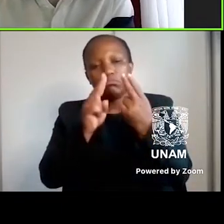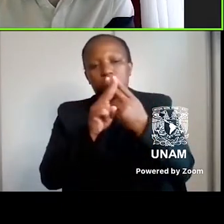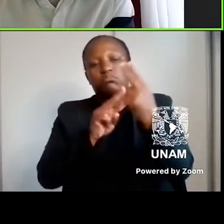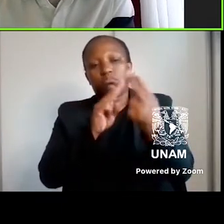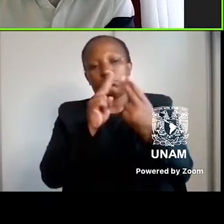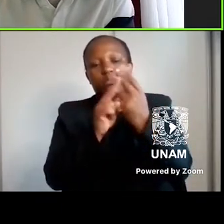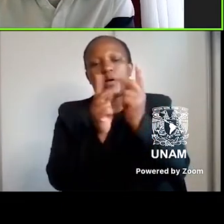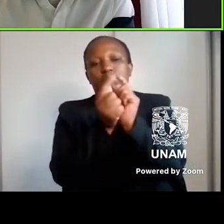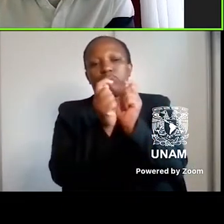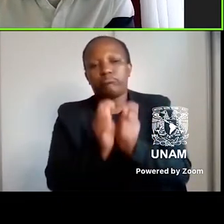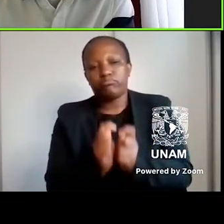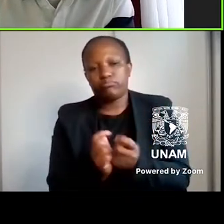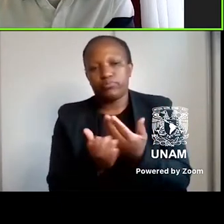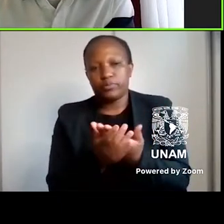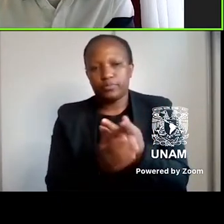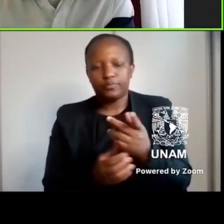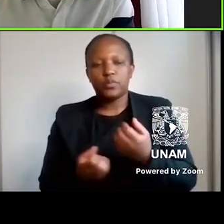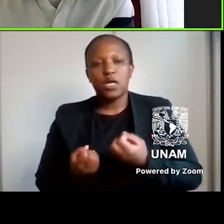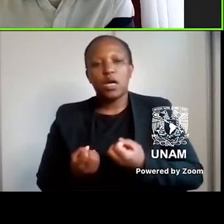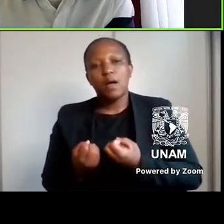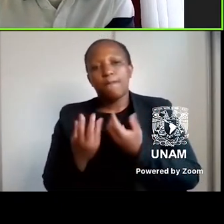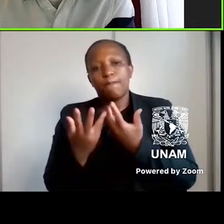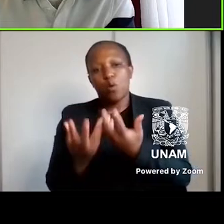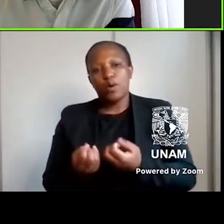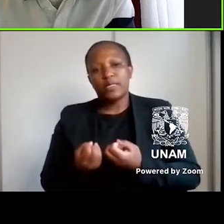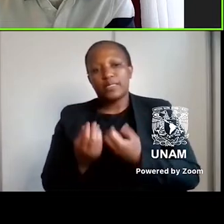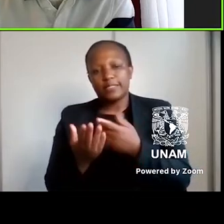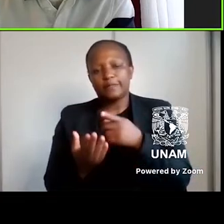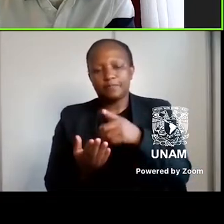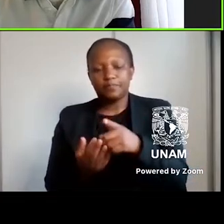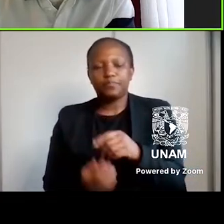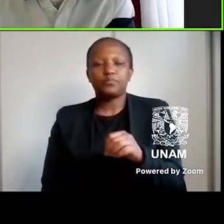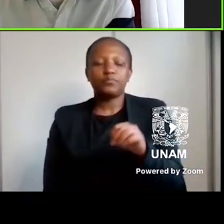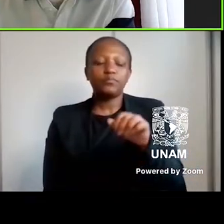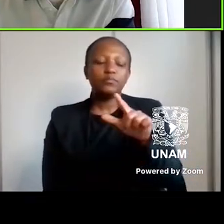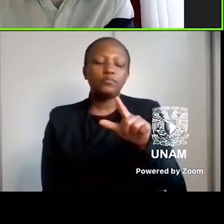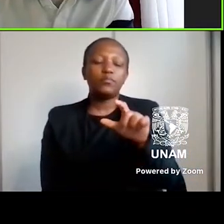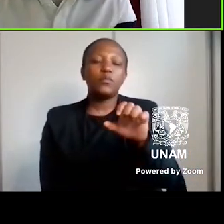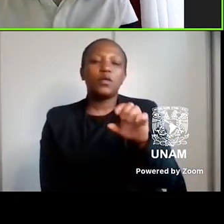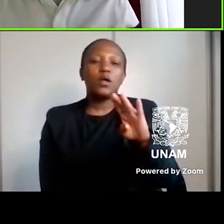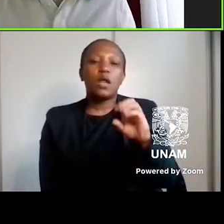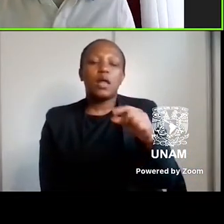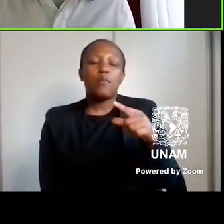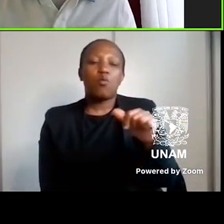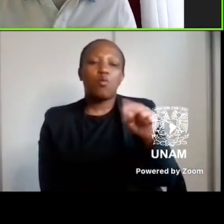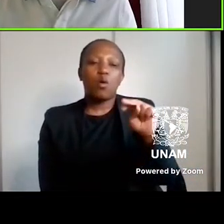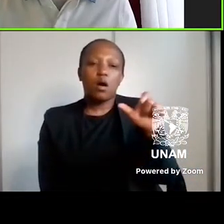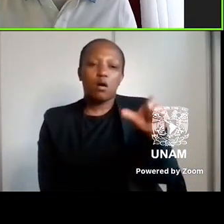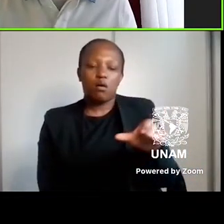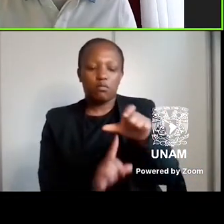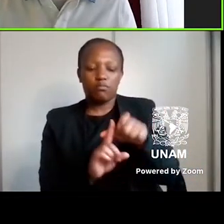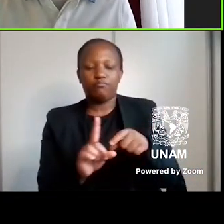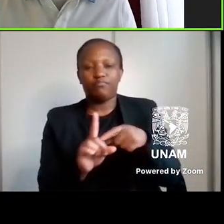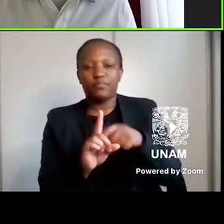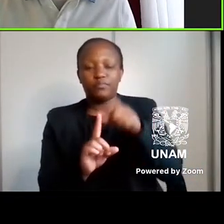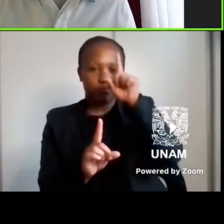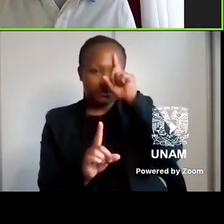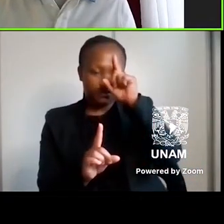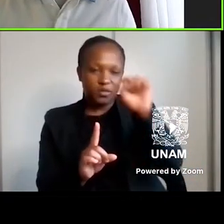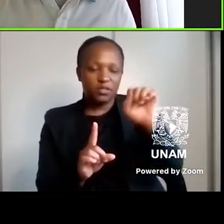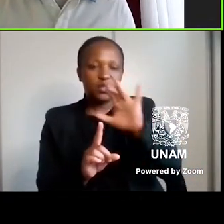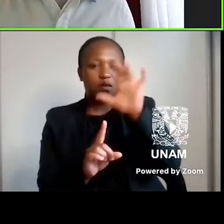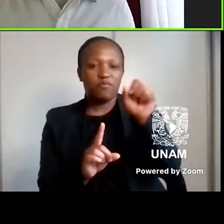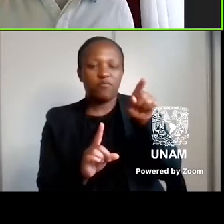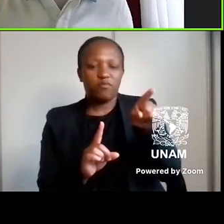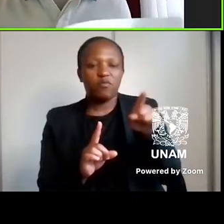In poetry, Levokhan Mashile has influenced a generation of young South African authors, exemplifying the mood and subject matter of